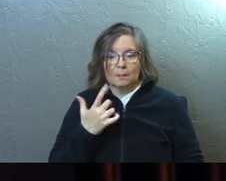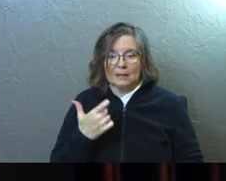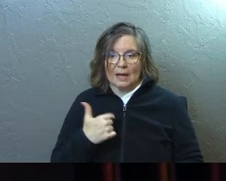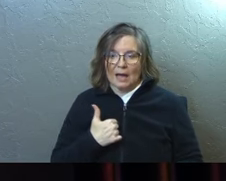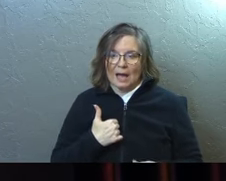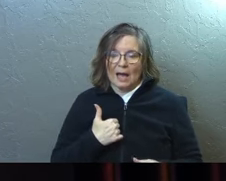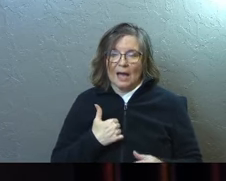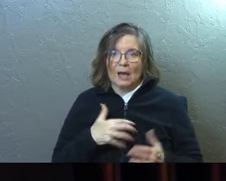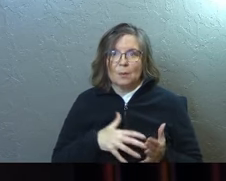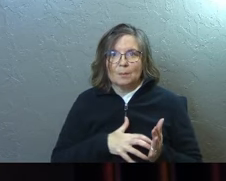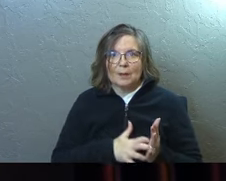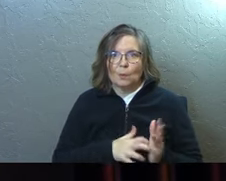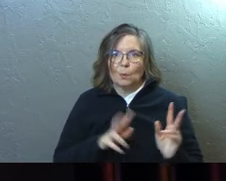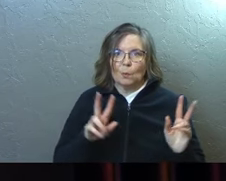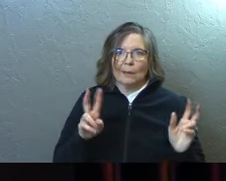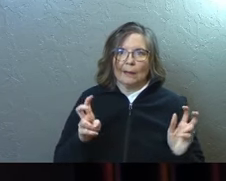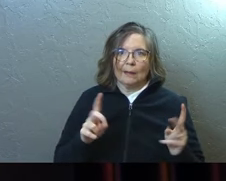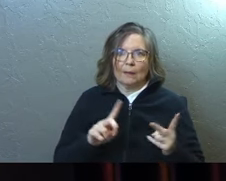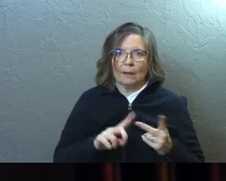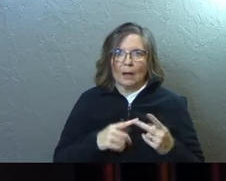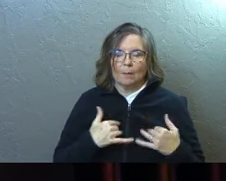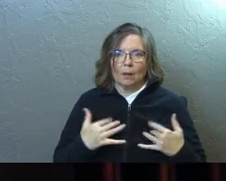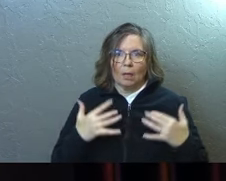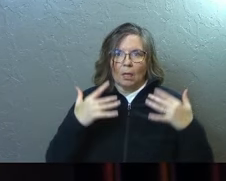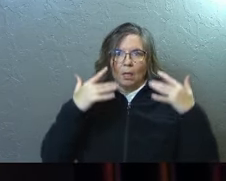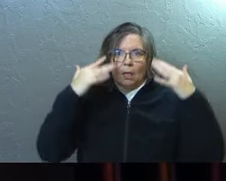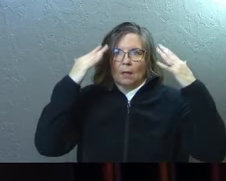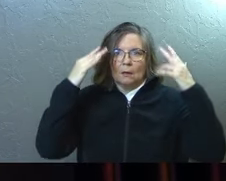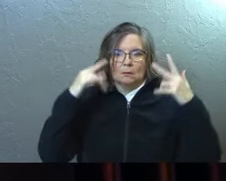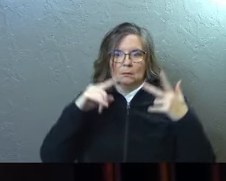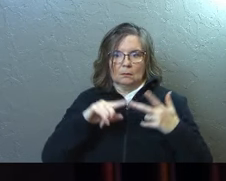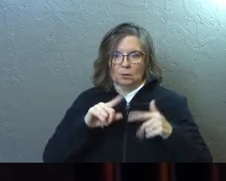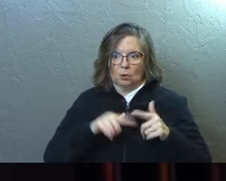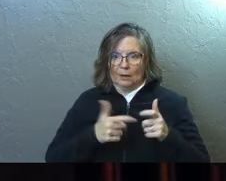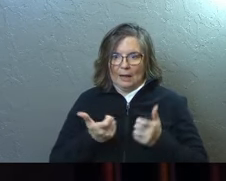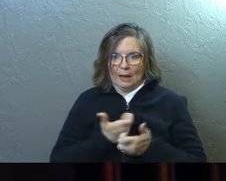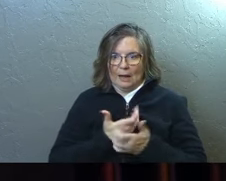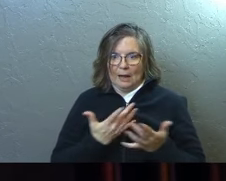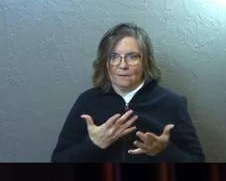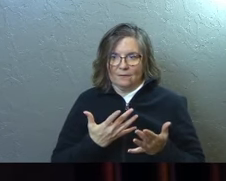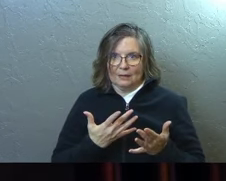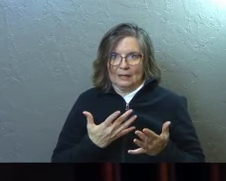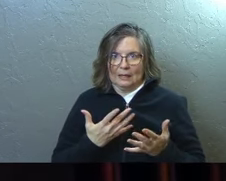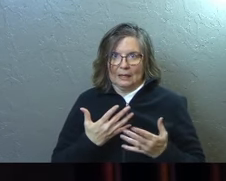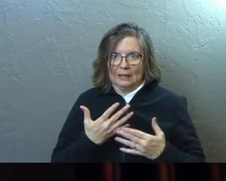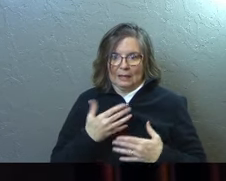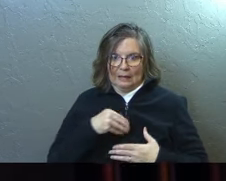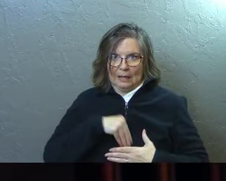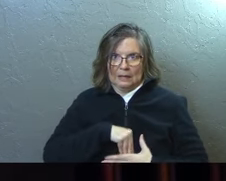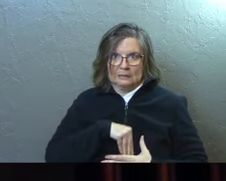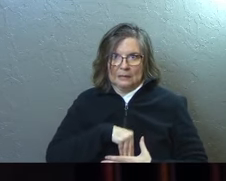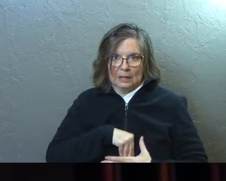Because I would be weak. I would be overwhelmed. I'd be unable to handle everything that's down here.